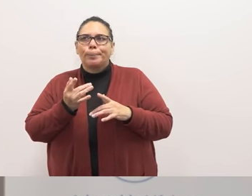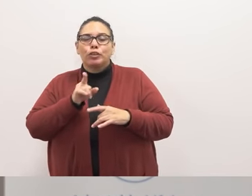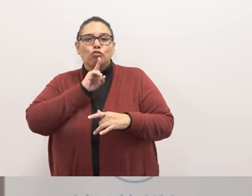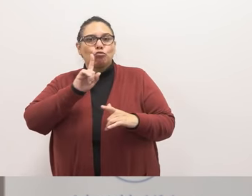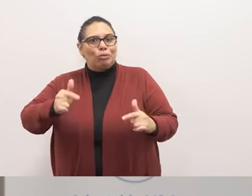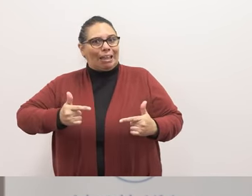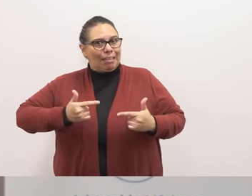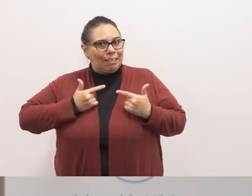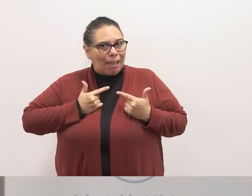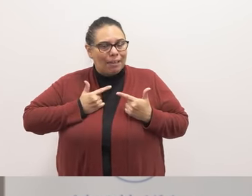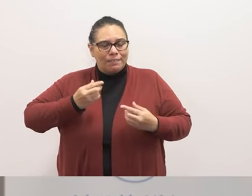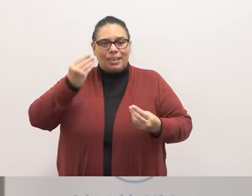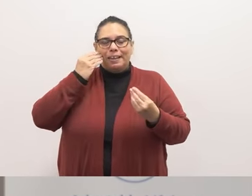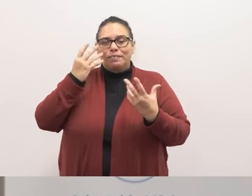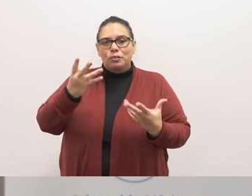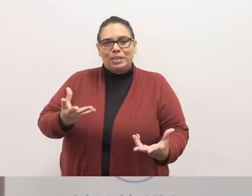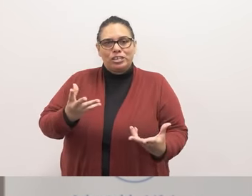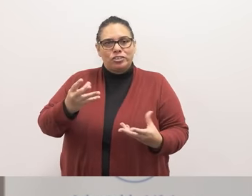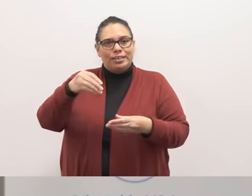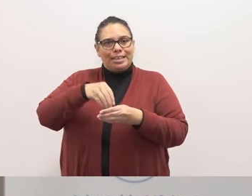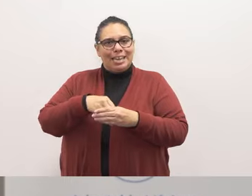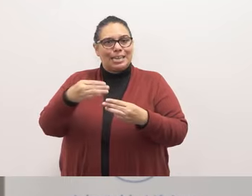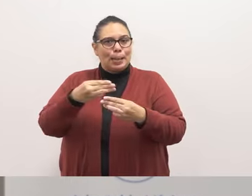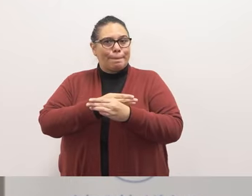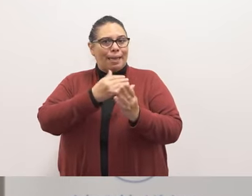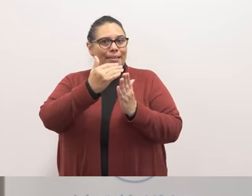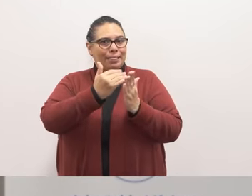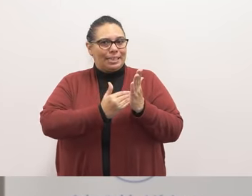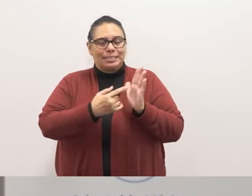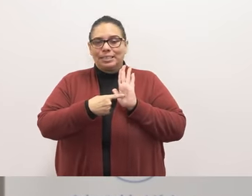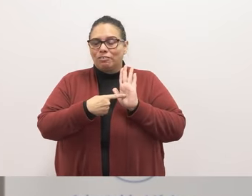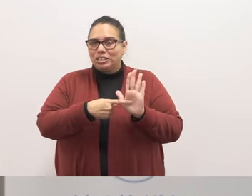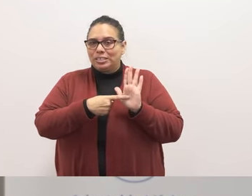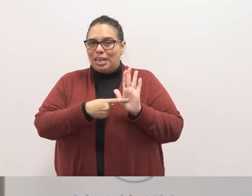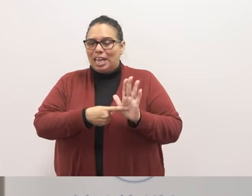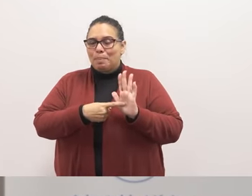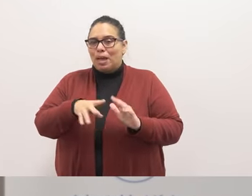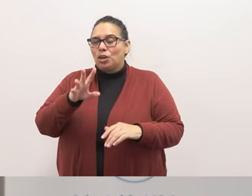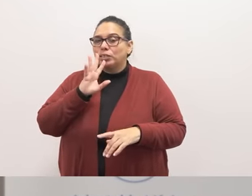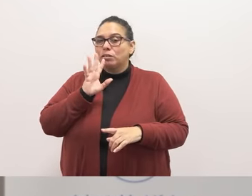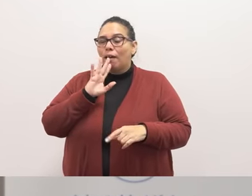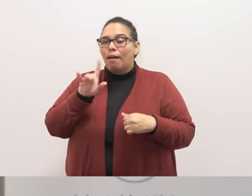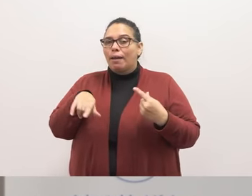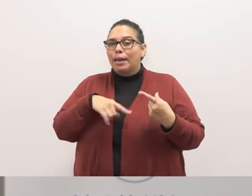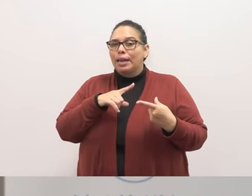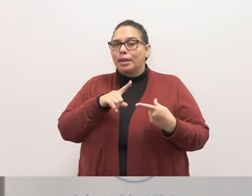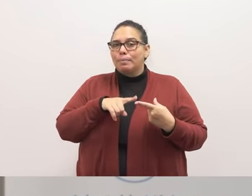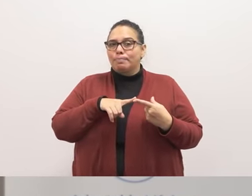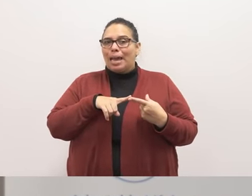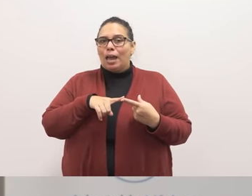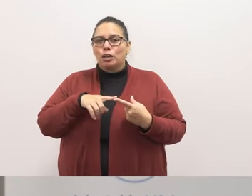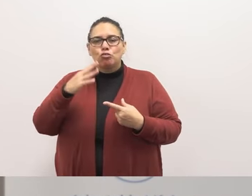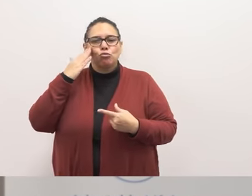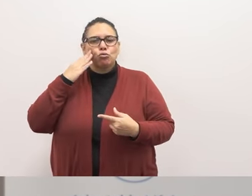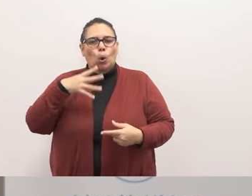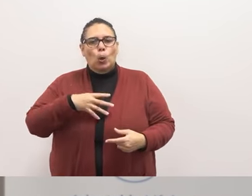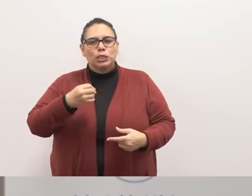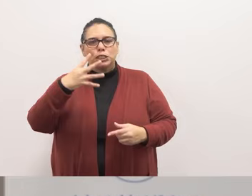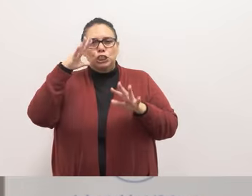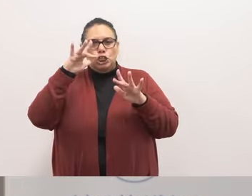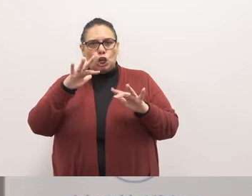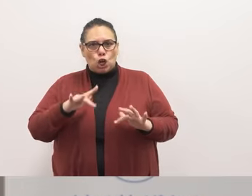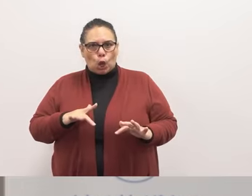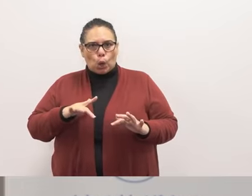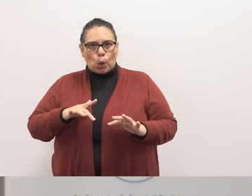life information in their math lessons and so for example they're talking about shoveling snow at